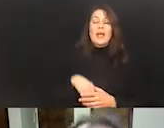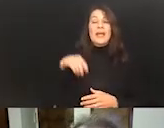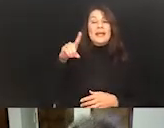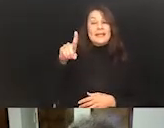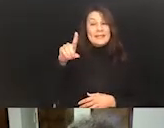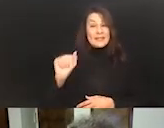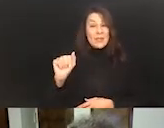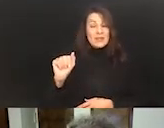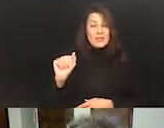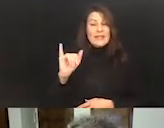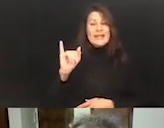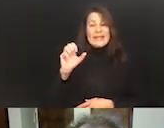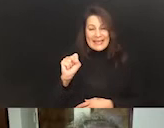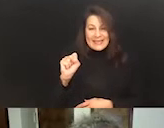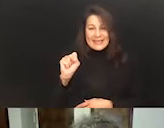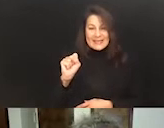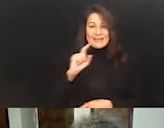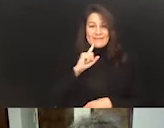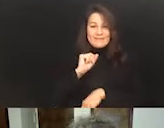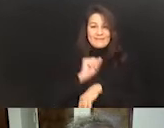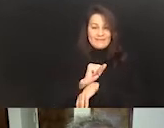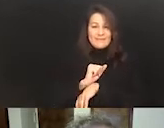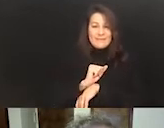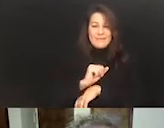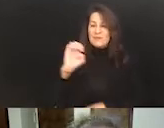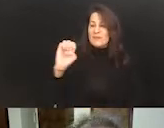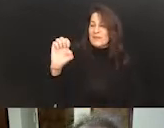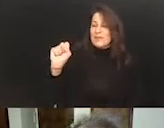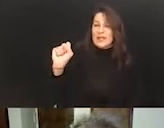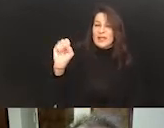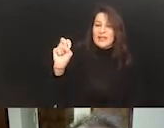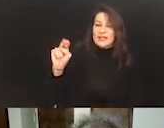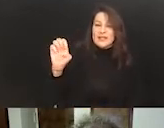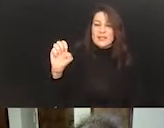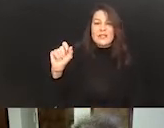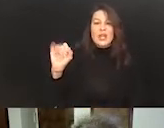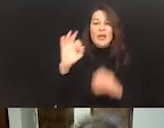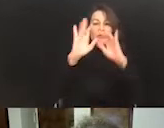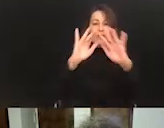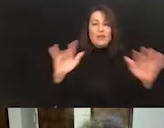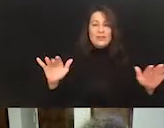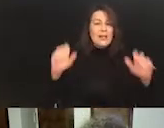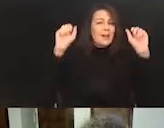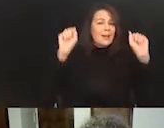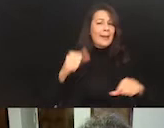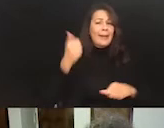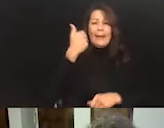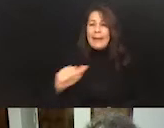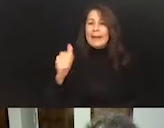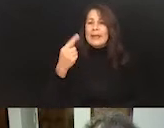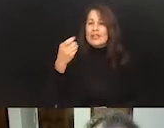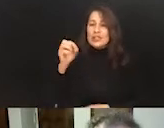is the essence of diversity. It runs across race, ethnicity, gender, socioeconomics,